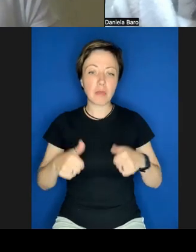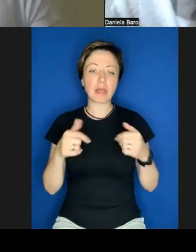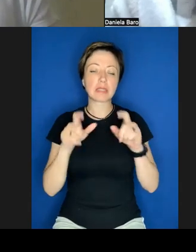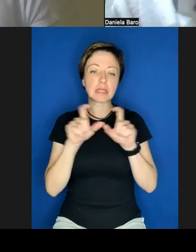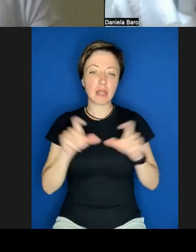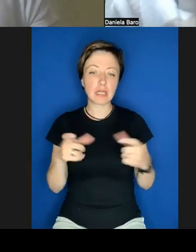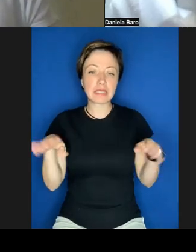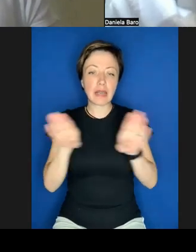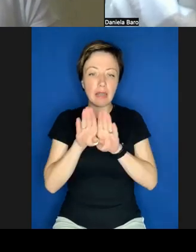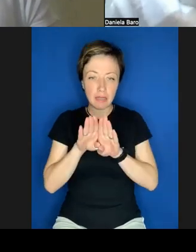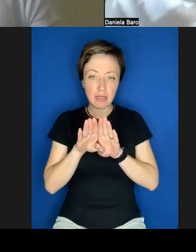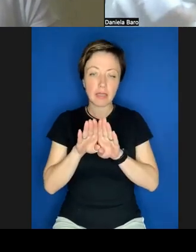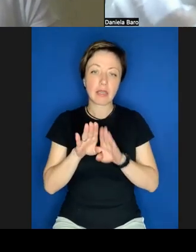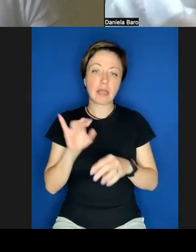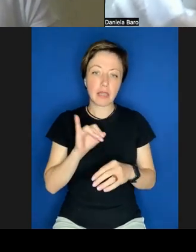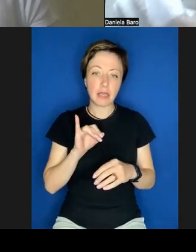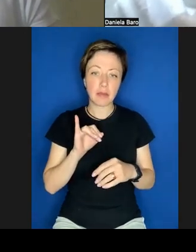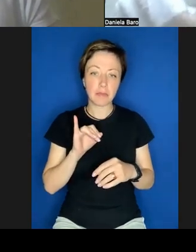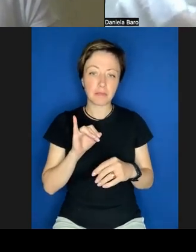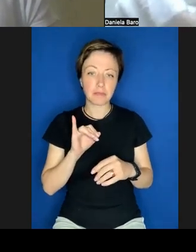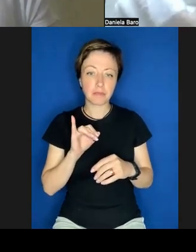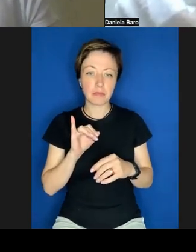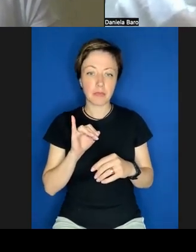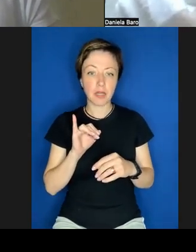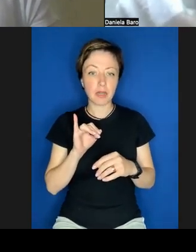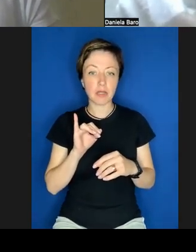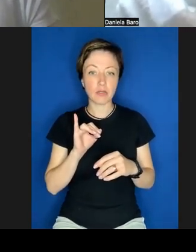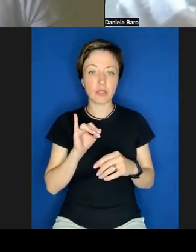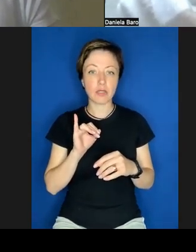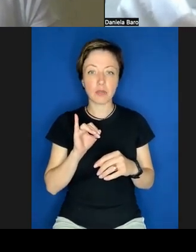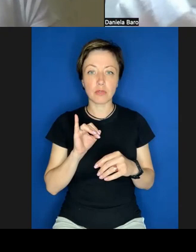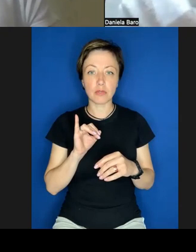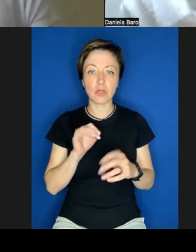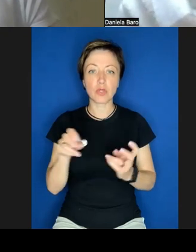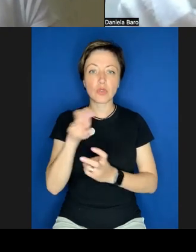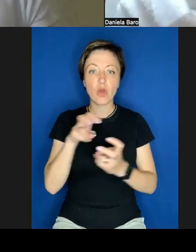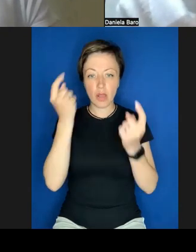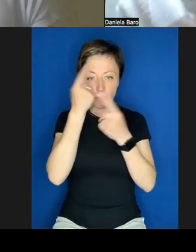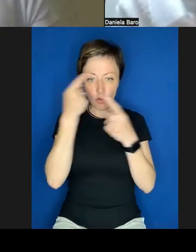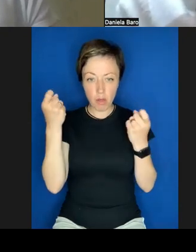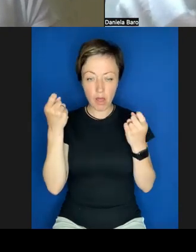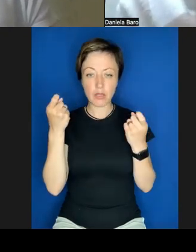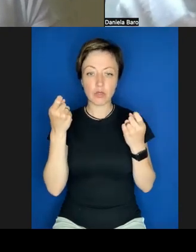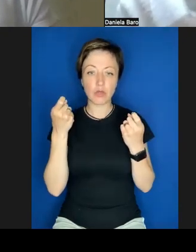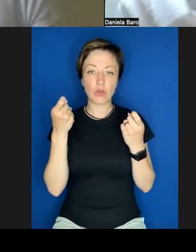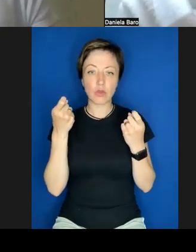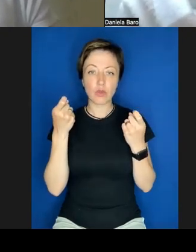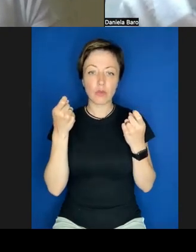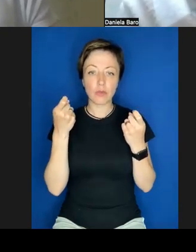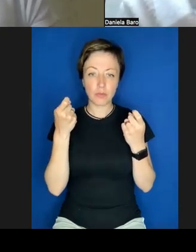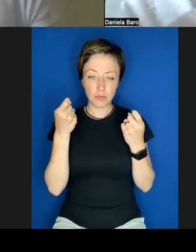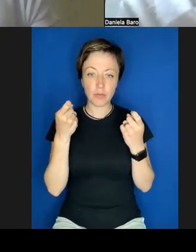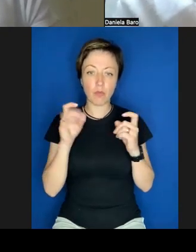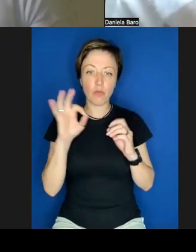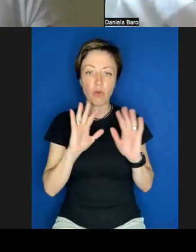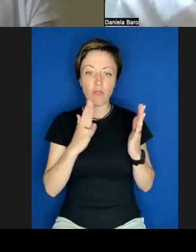organizations have any information on cases or situations of transfers or deportations